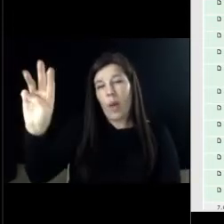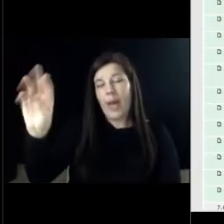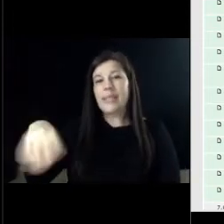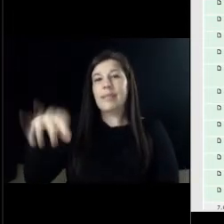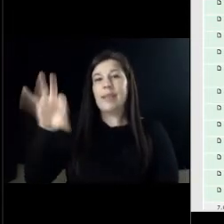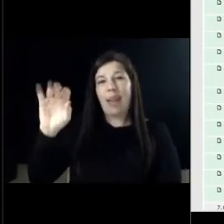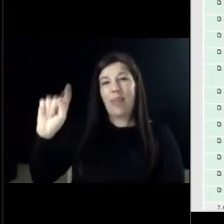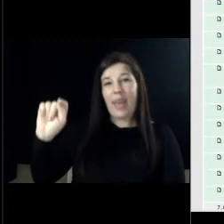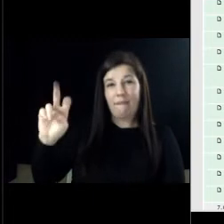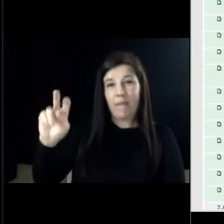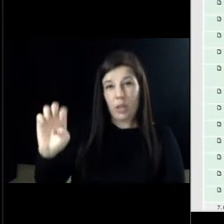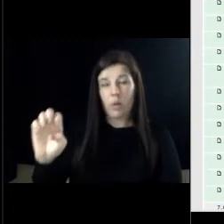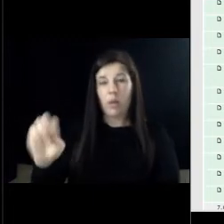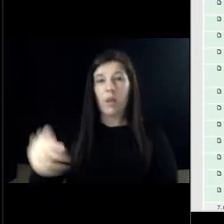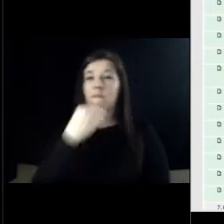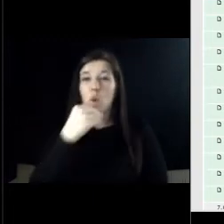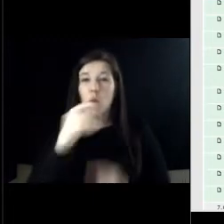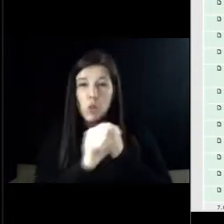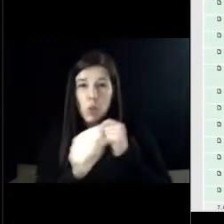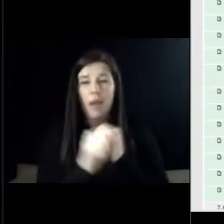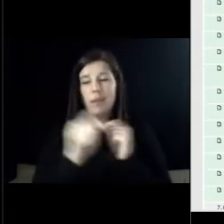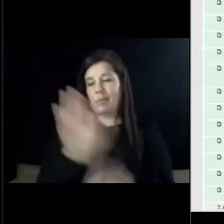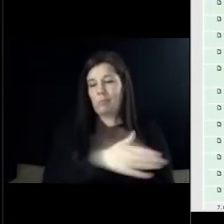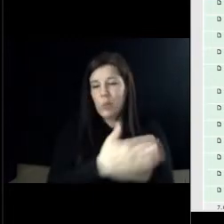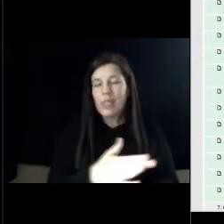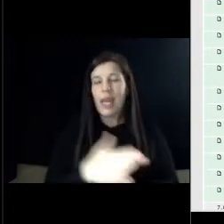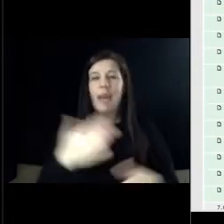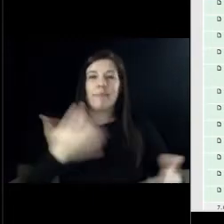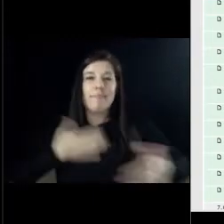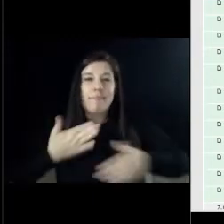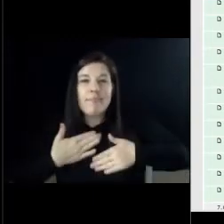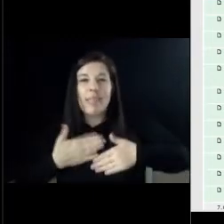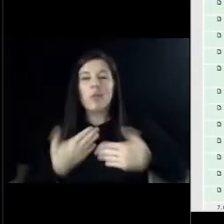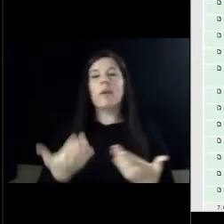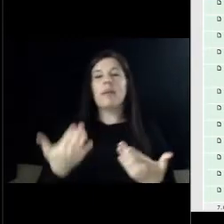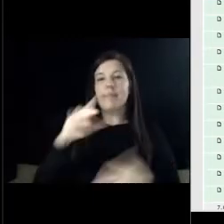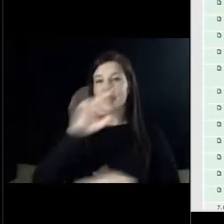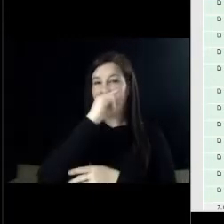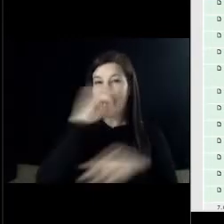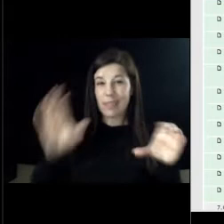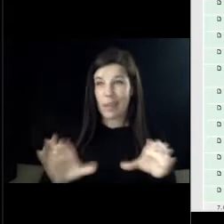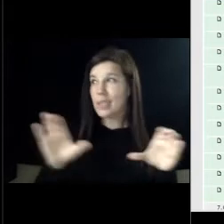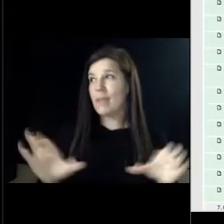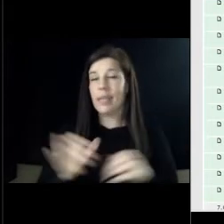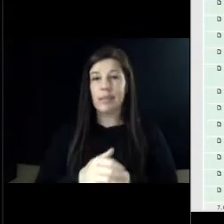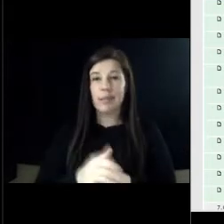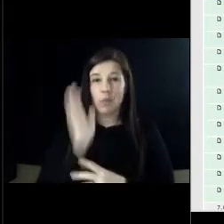trucks and music and entertainment um kids activity uh there will be uh